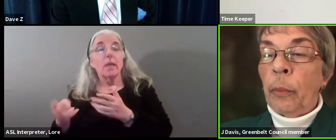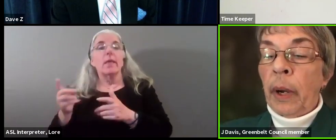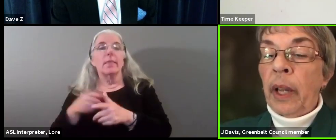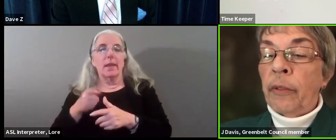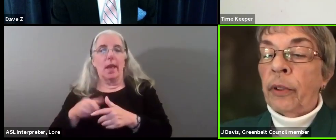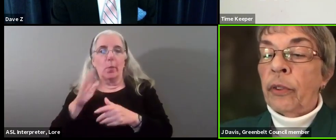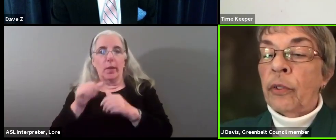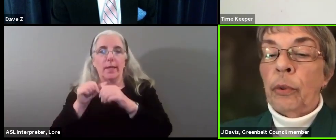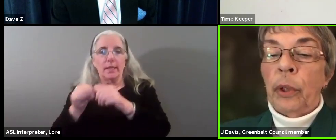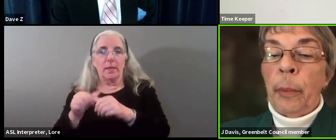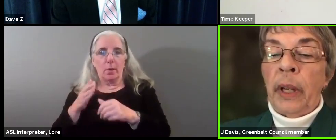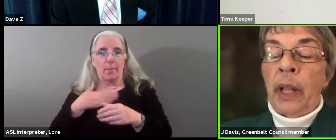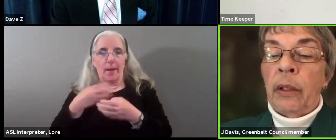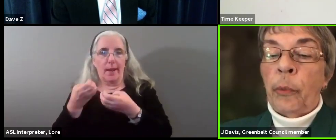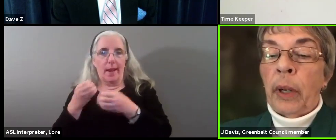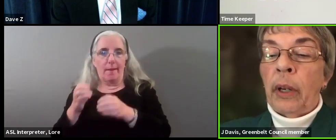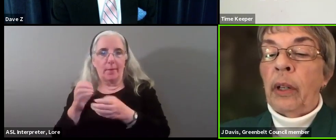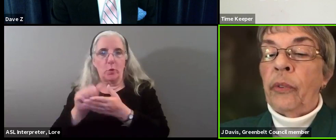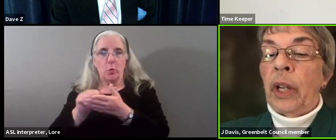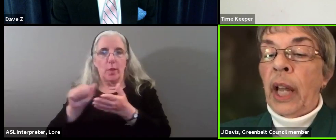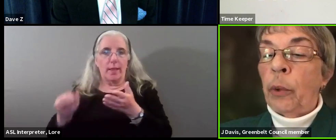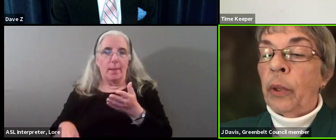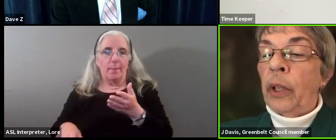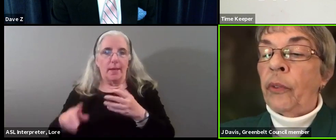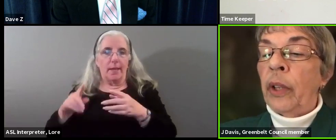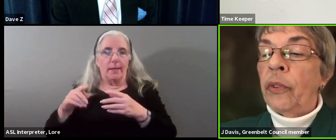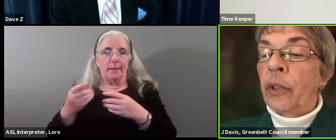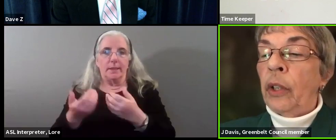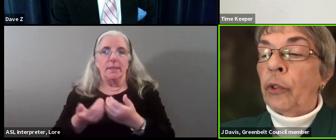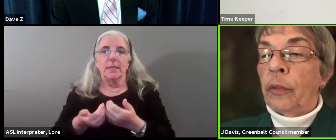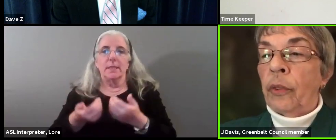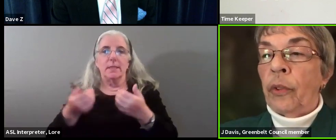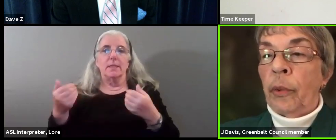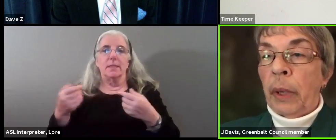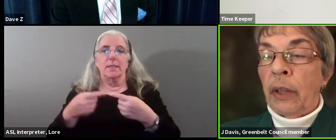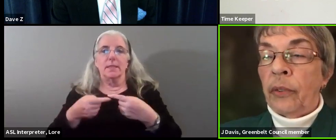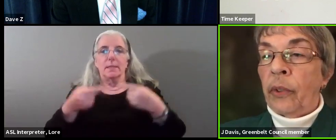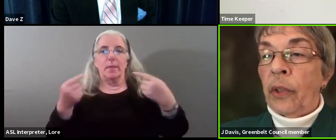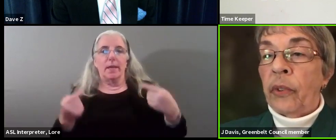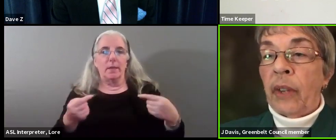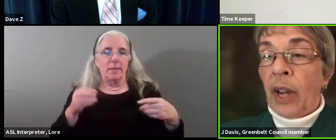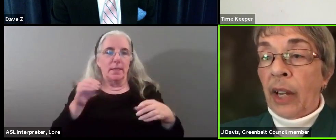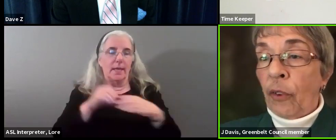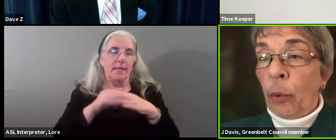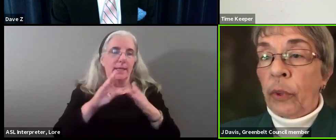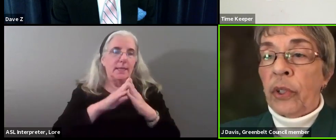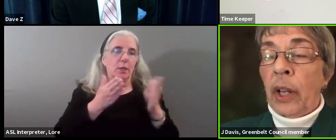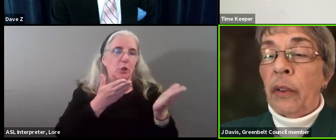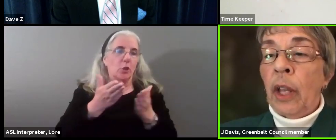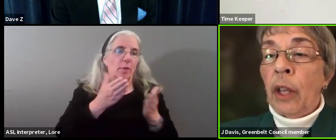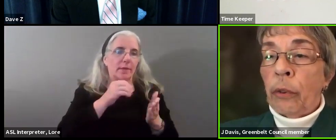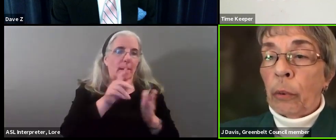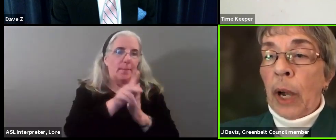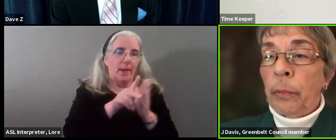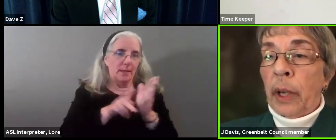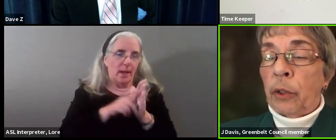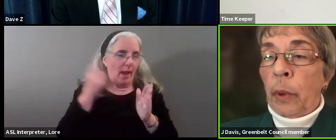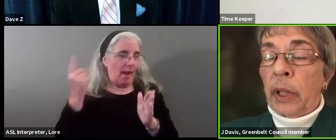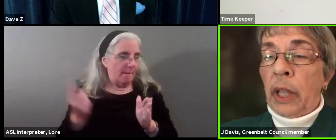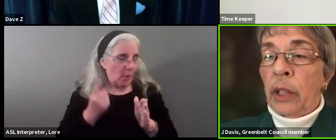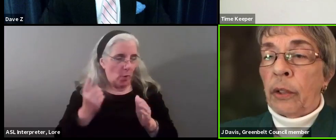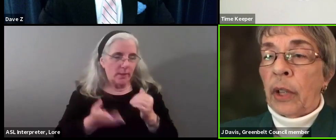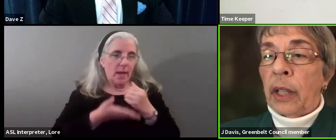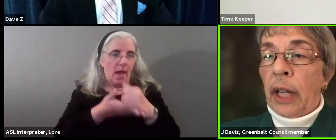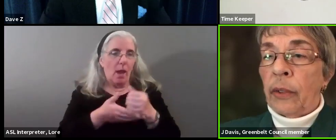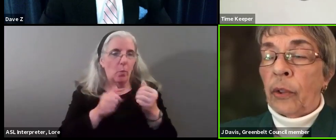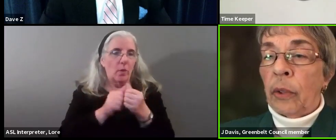continue my efforts to eliminate disparities and inequities in city services and policies as I've always done throughout my